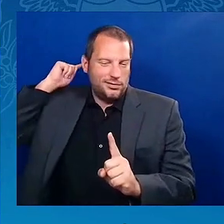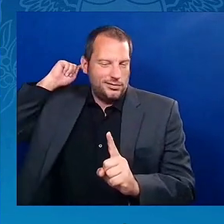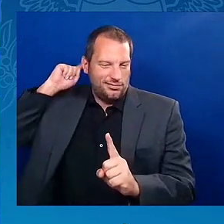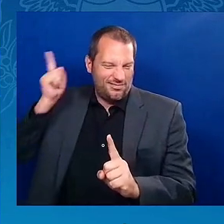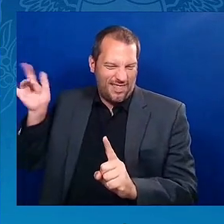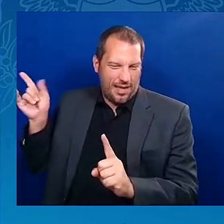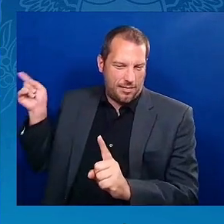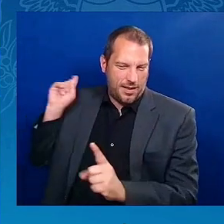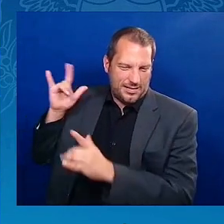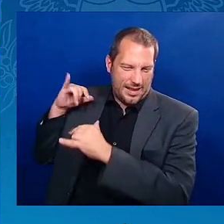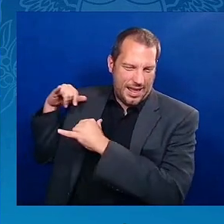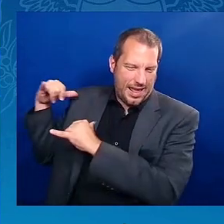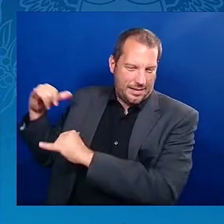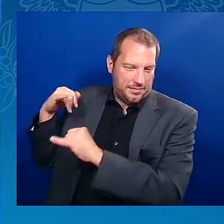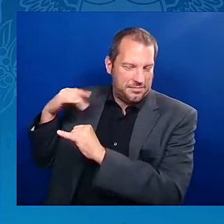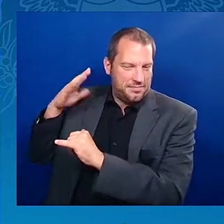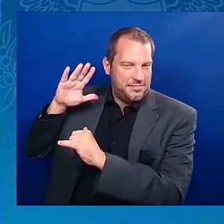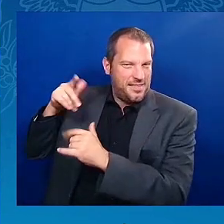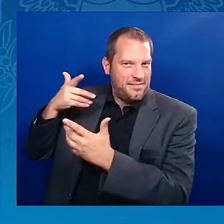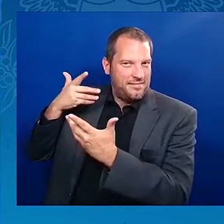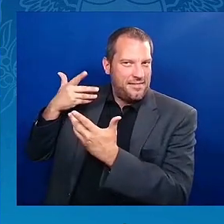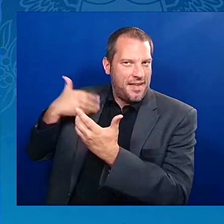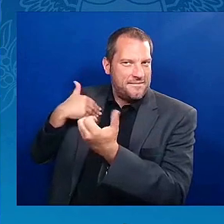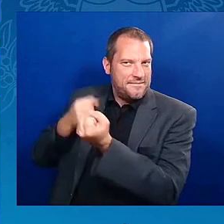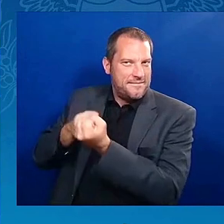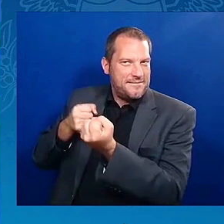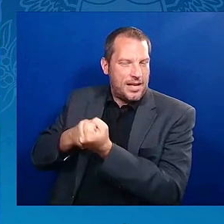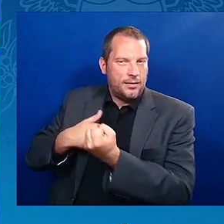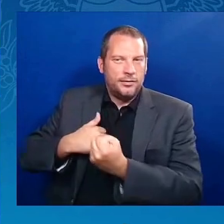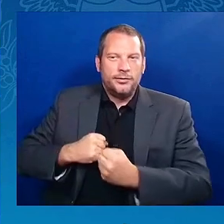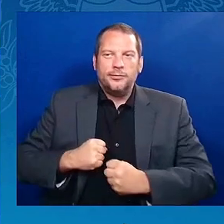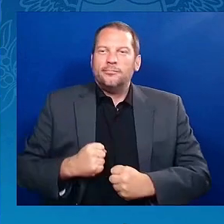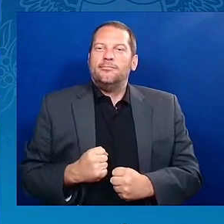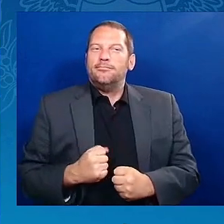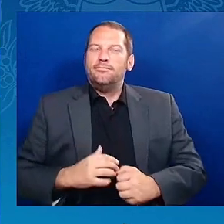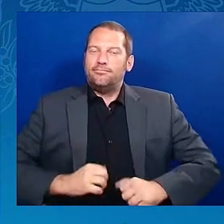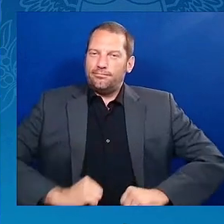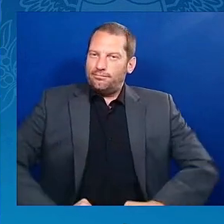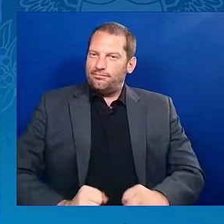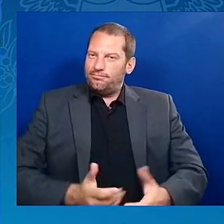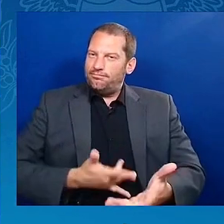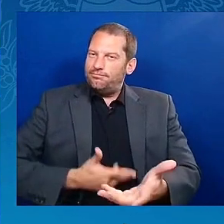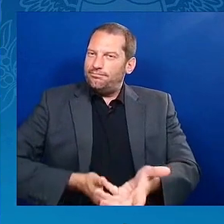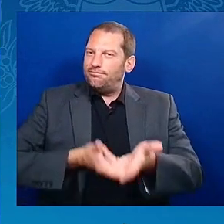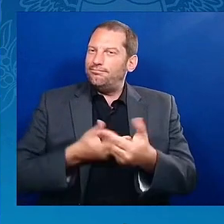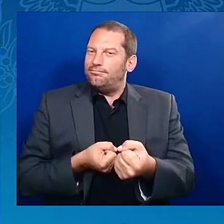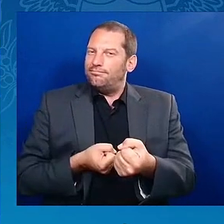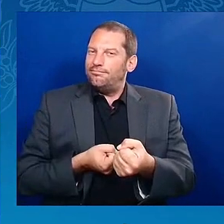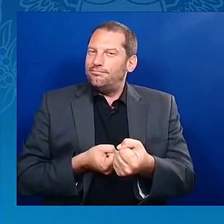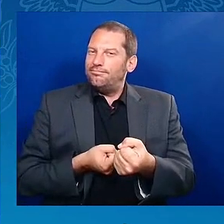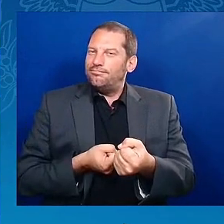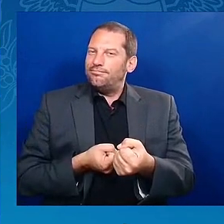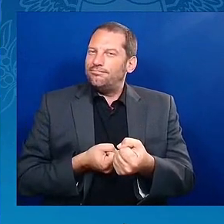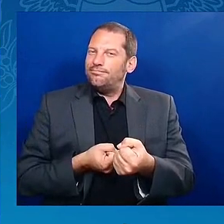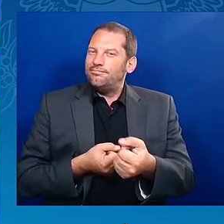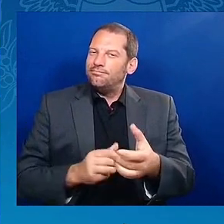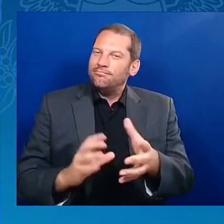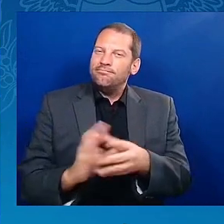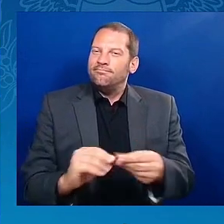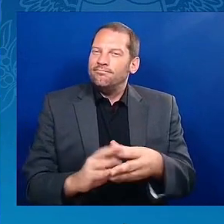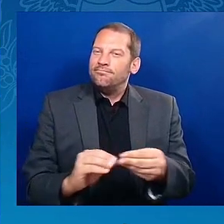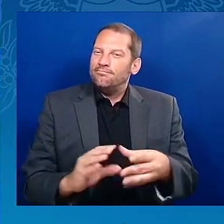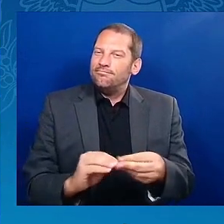that we expect you to use in that room. And know you are always applauded